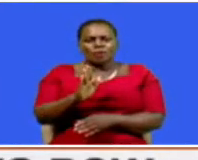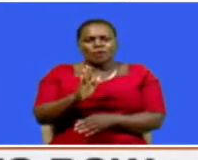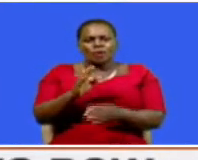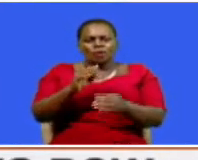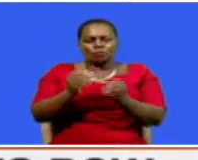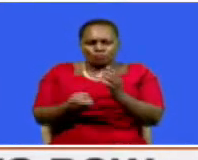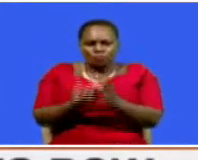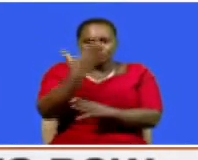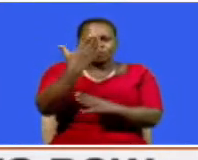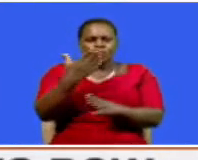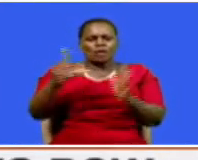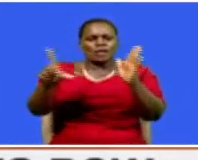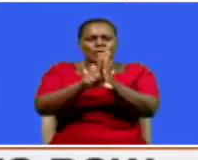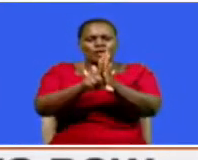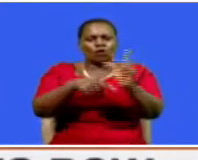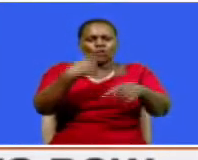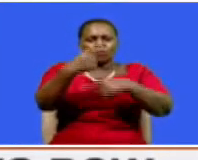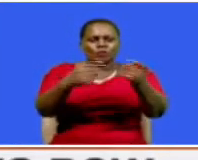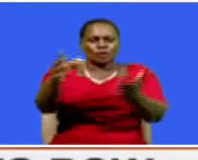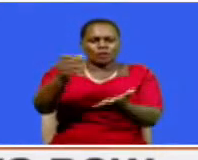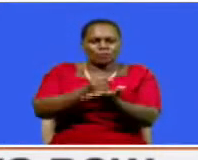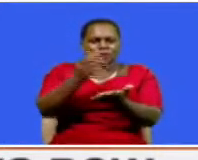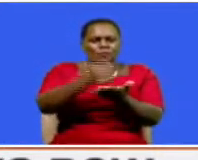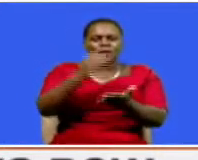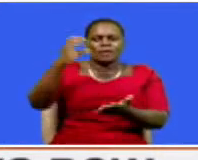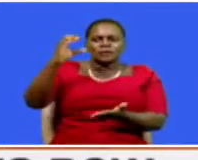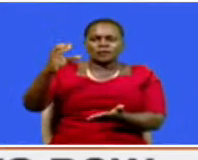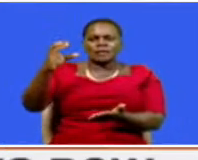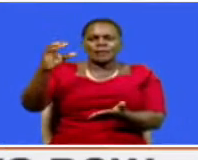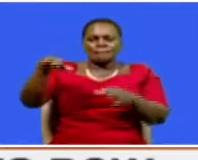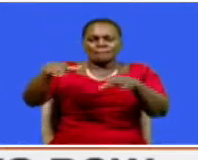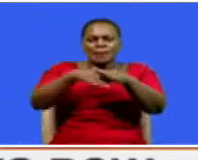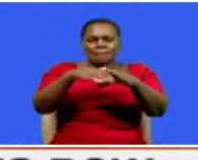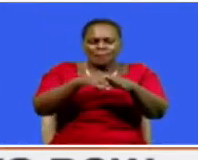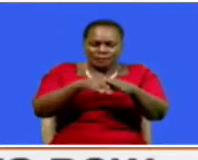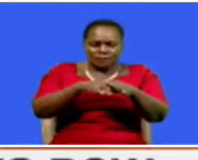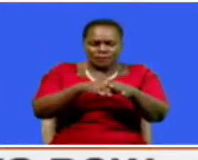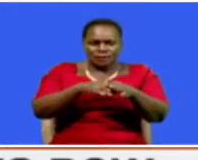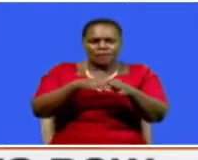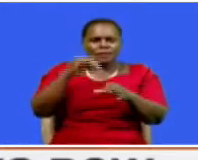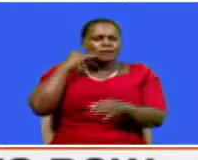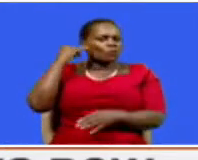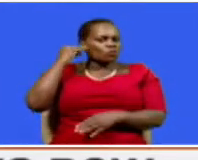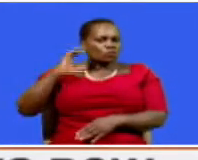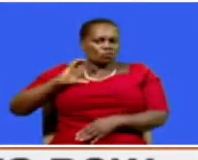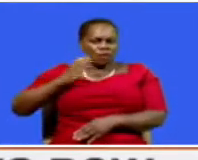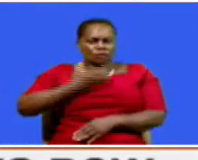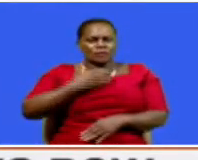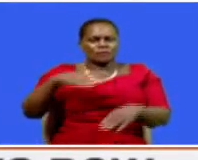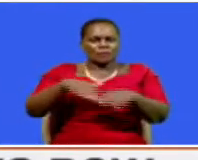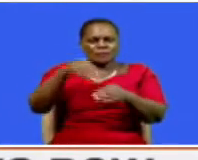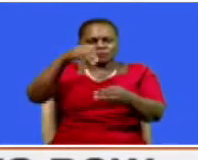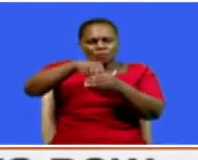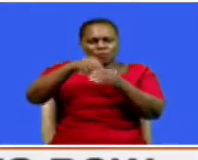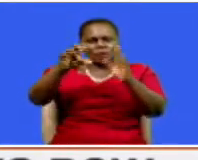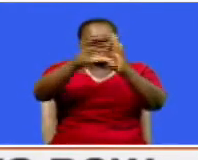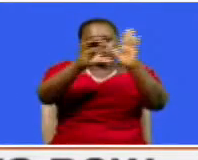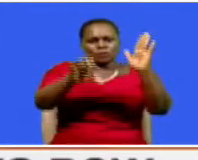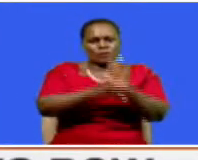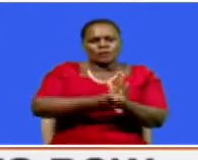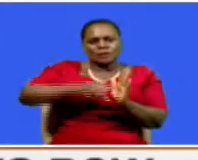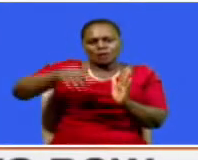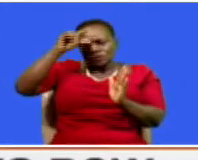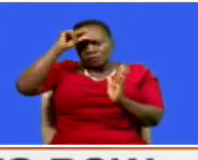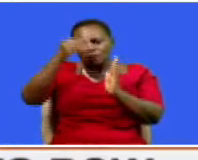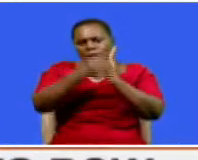a proper legal process of filling the county executive committee members of Nakuru County Government positions as contemplated in the Constitution, the County